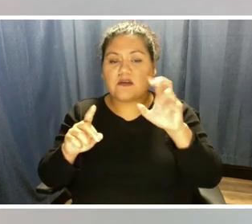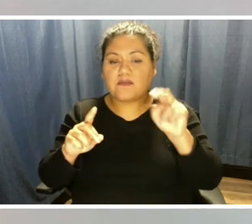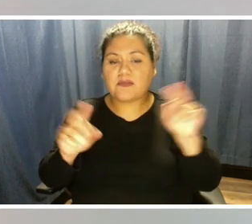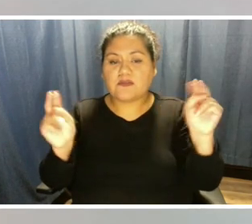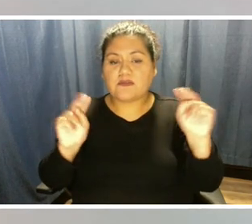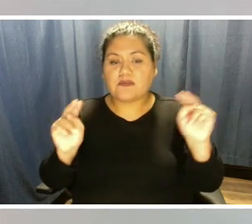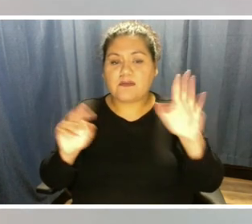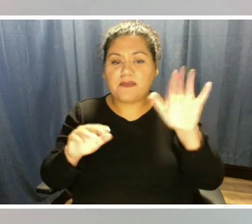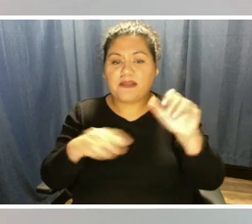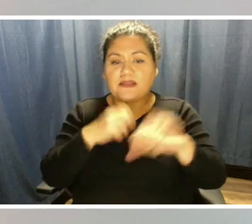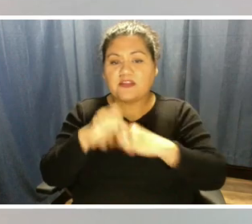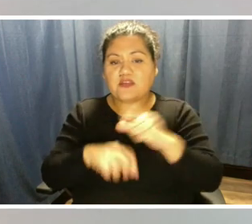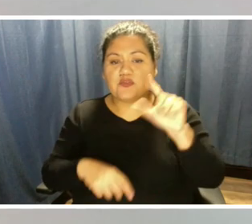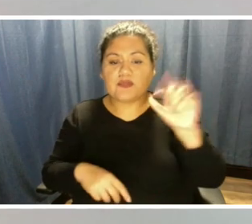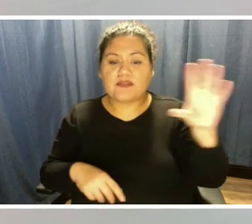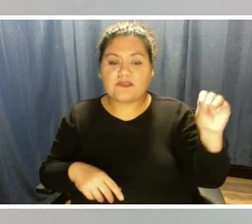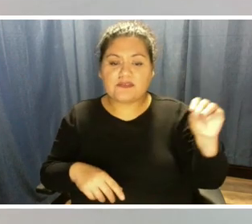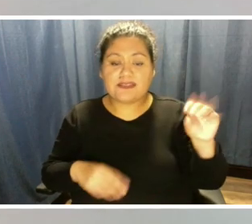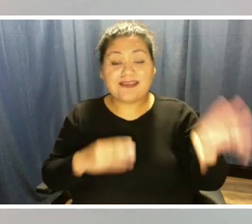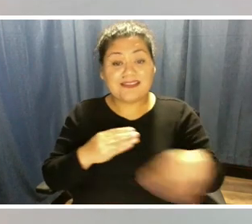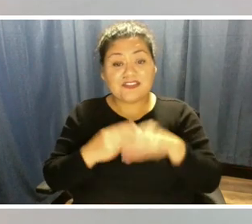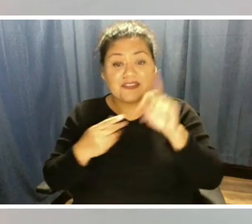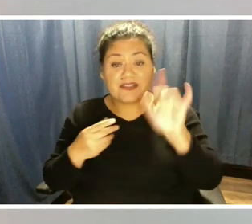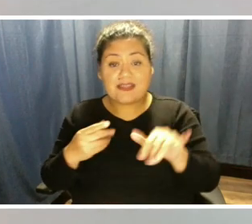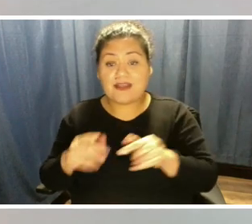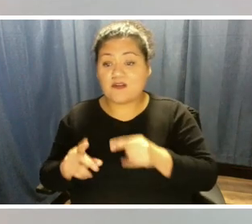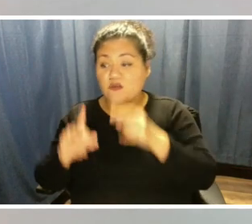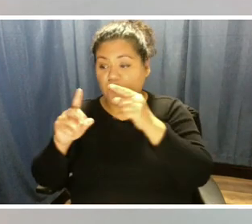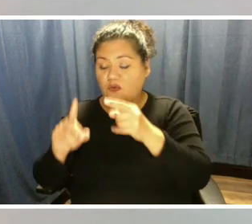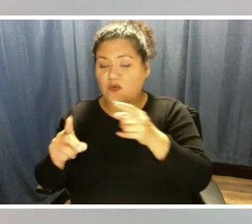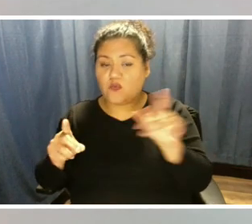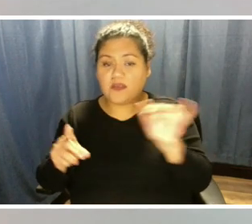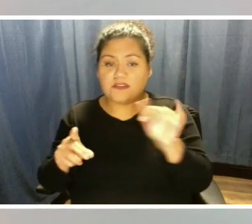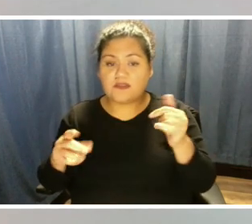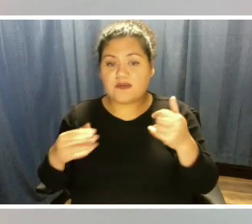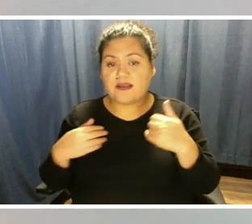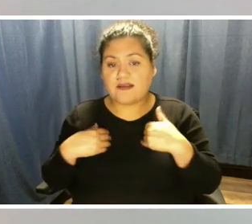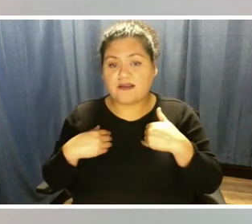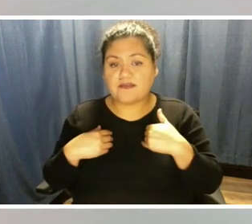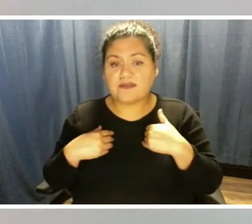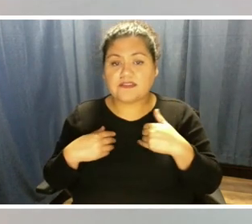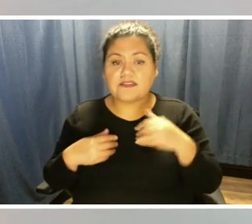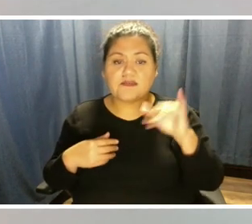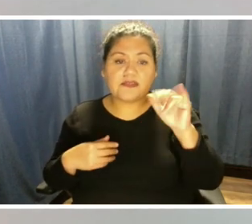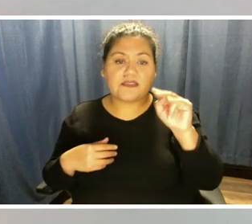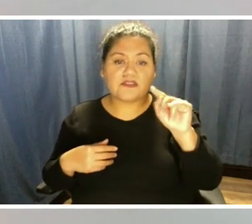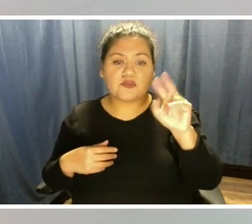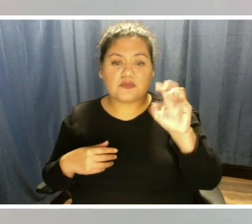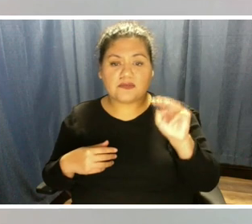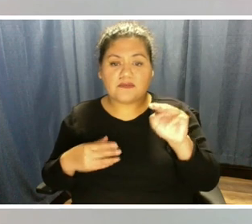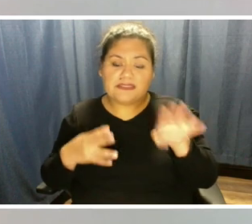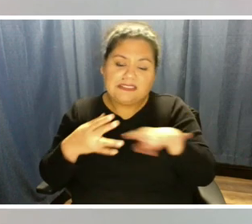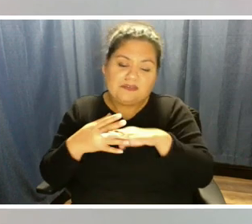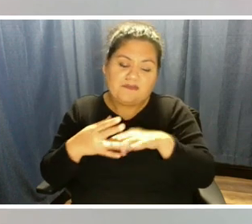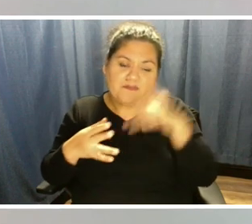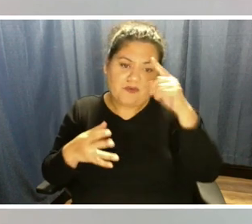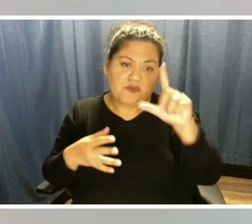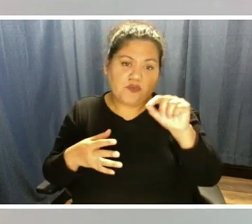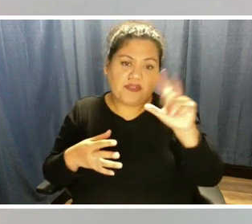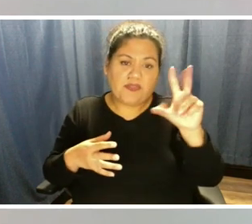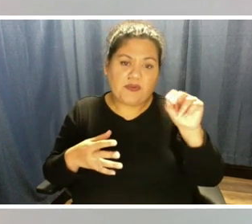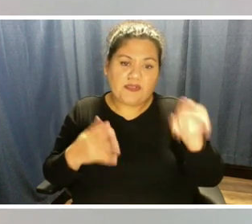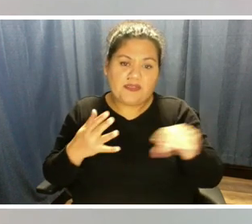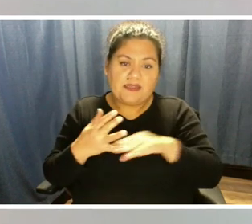In addition to that 2050 goal, there's also some interim targets, one for 2030 and one for